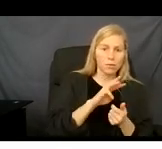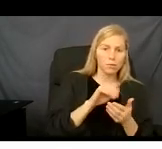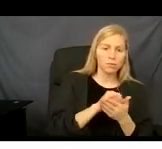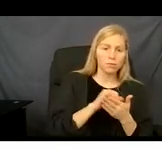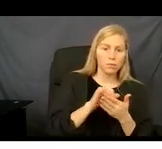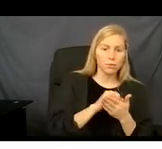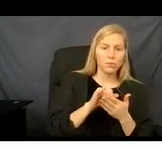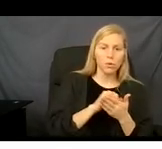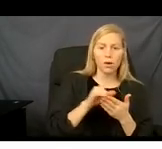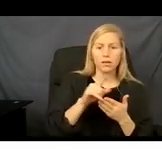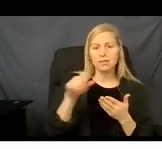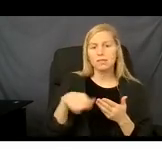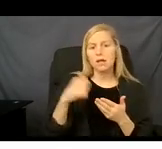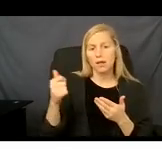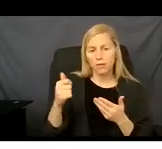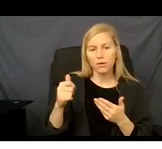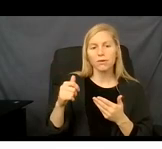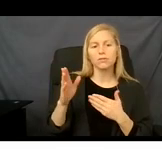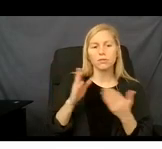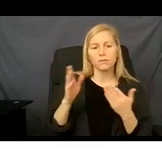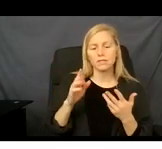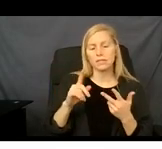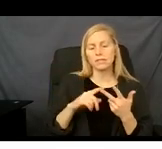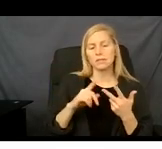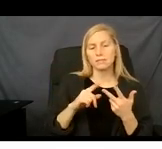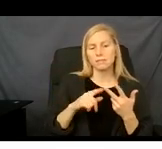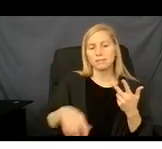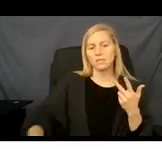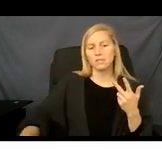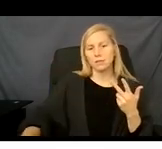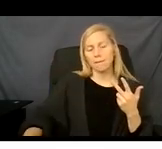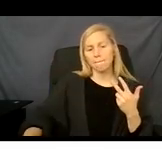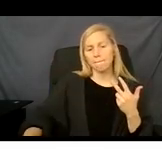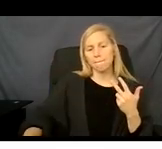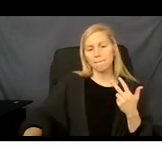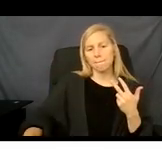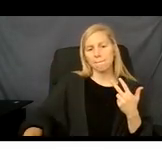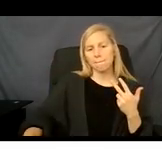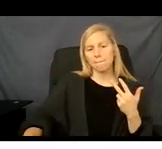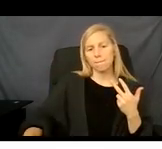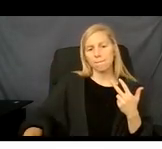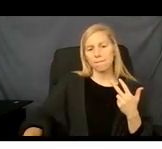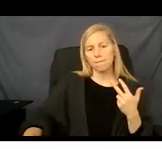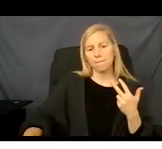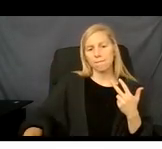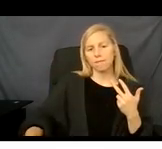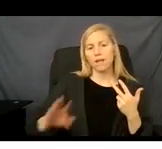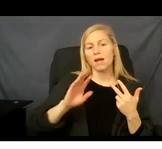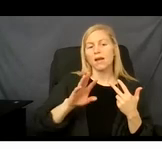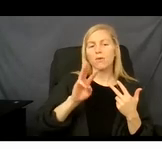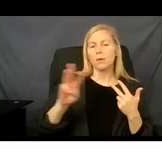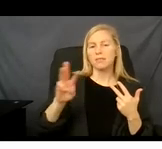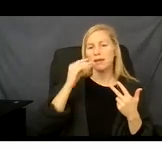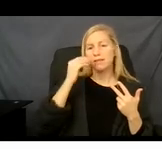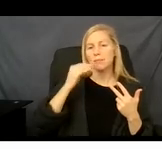For other services, the intake line is 585-325-2520. And the